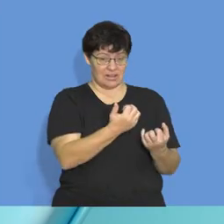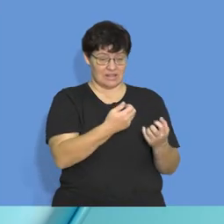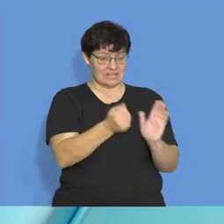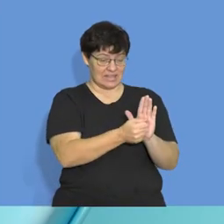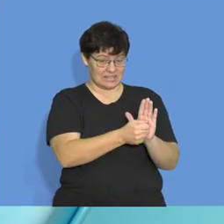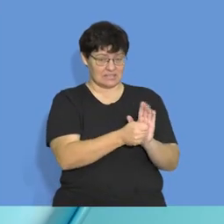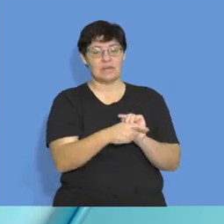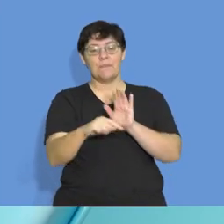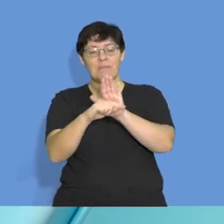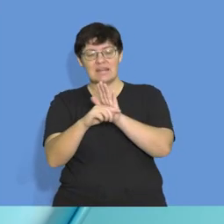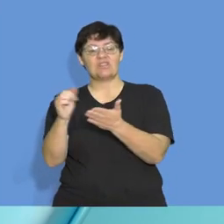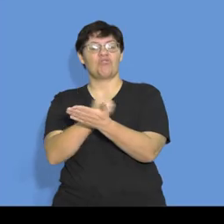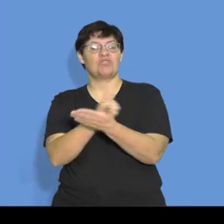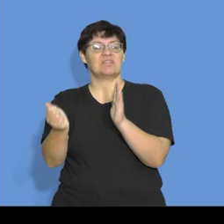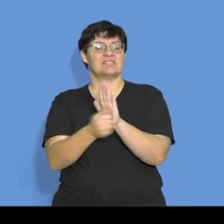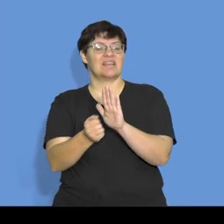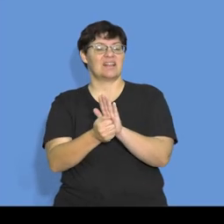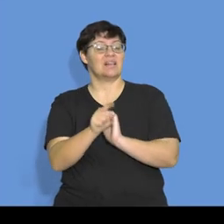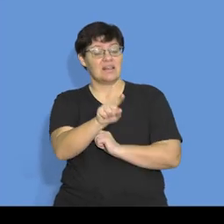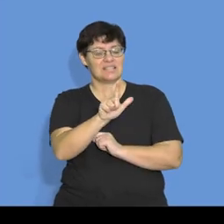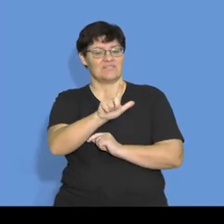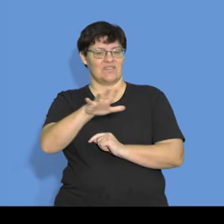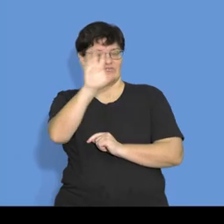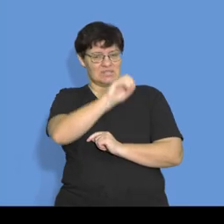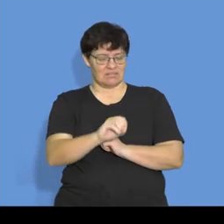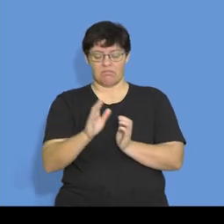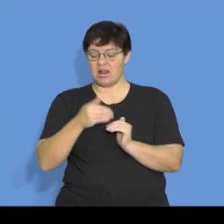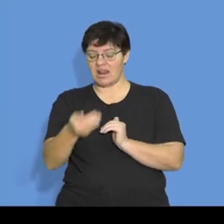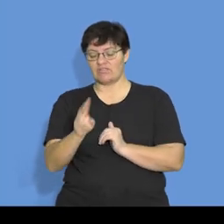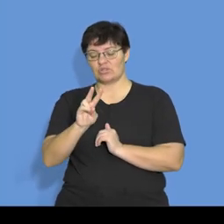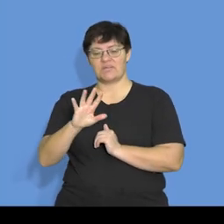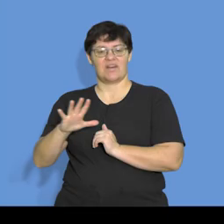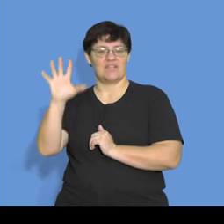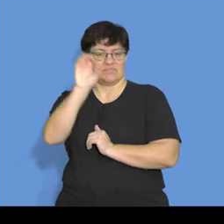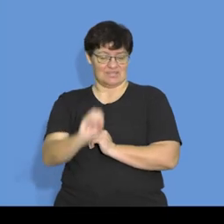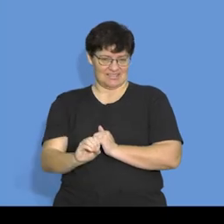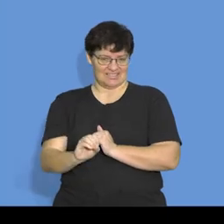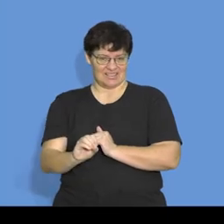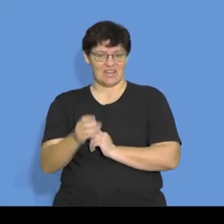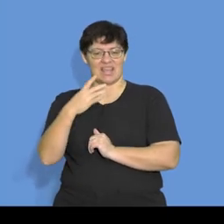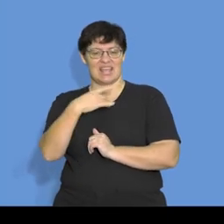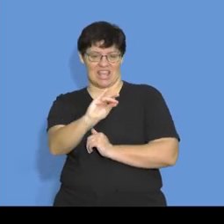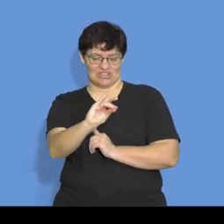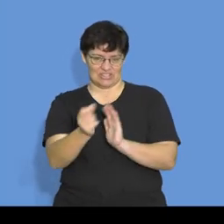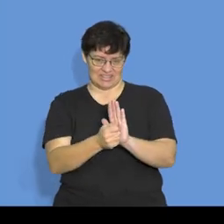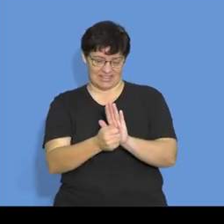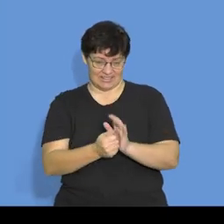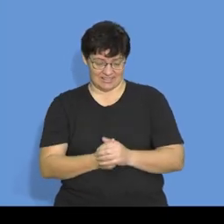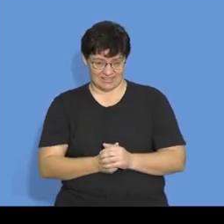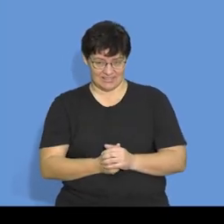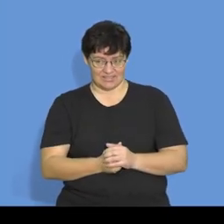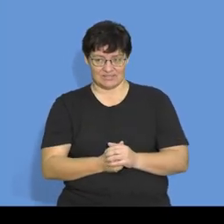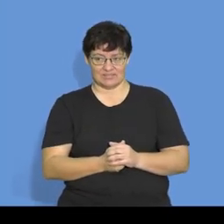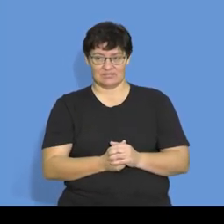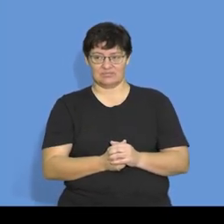credit sales of 75% will then give me my 25% cash sales. So,